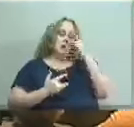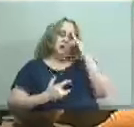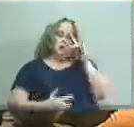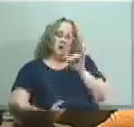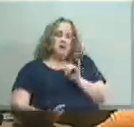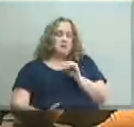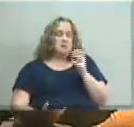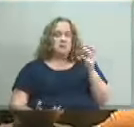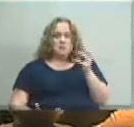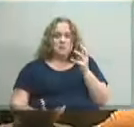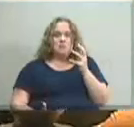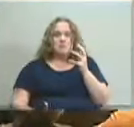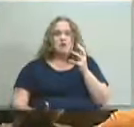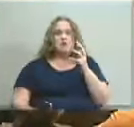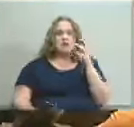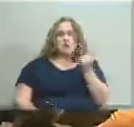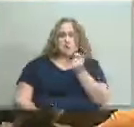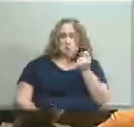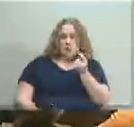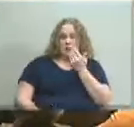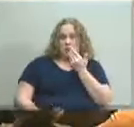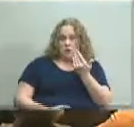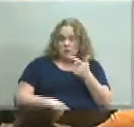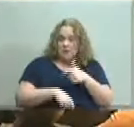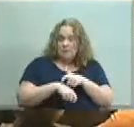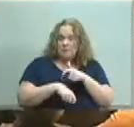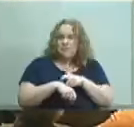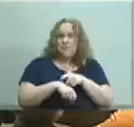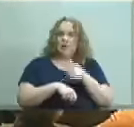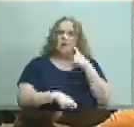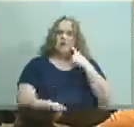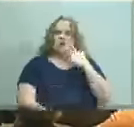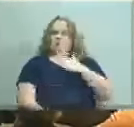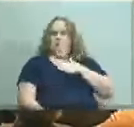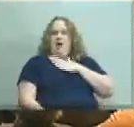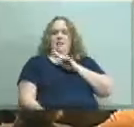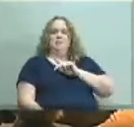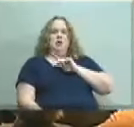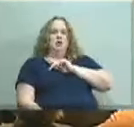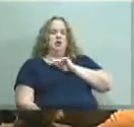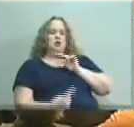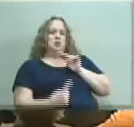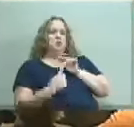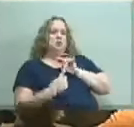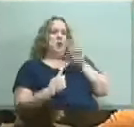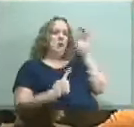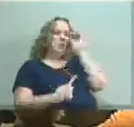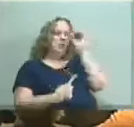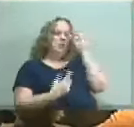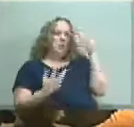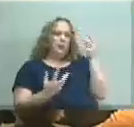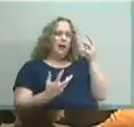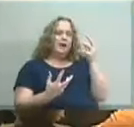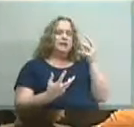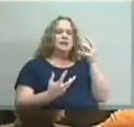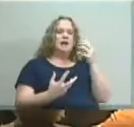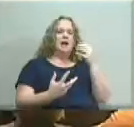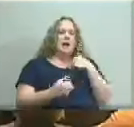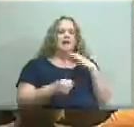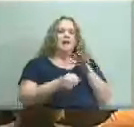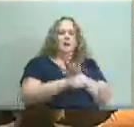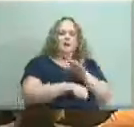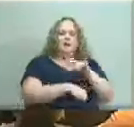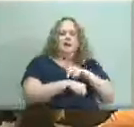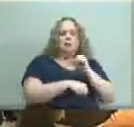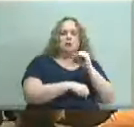issue is that you know is tuesday a good time now i'll tell you from my own personal perspective that from as a someone who has a full-time